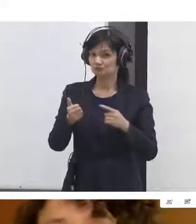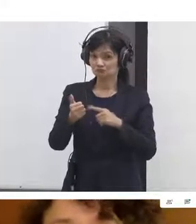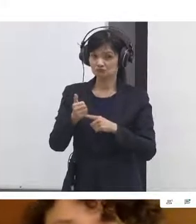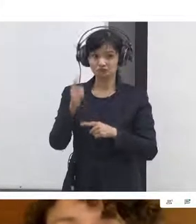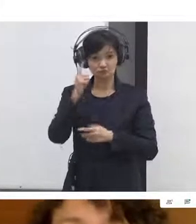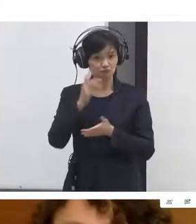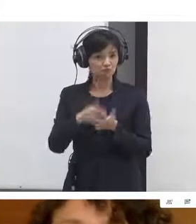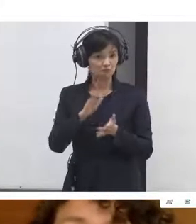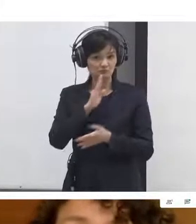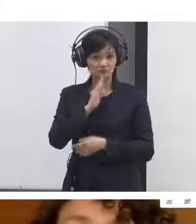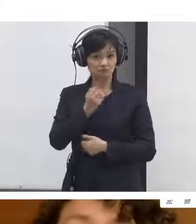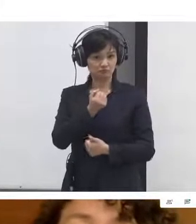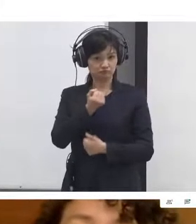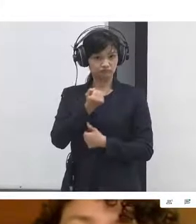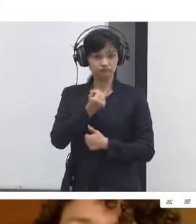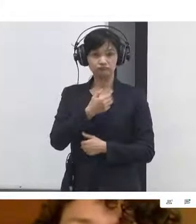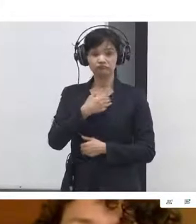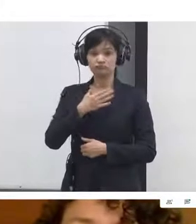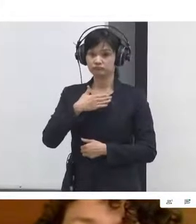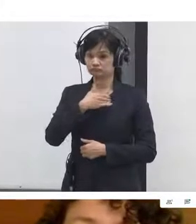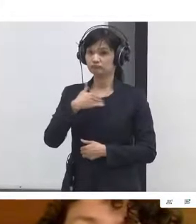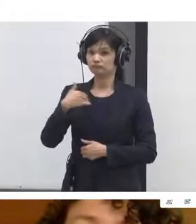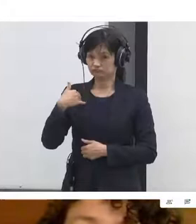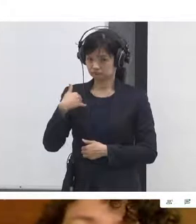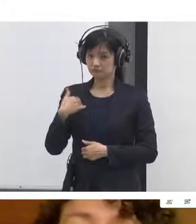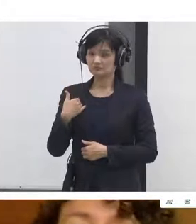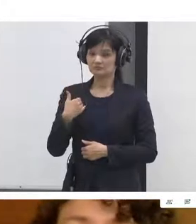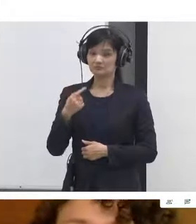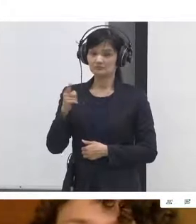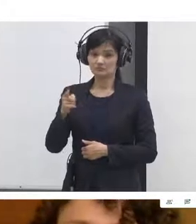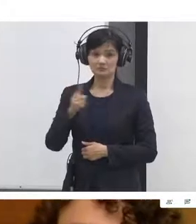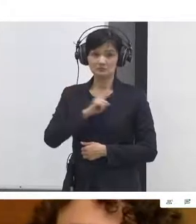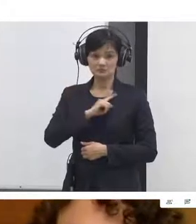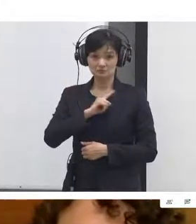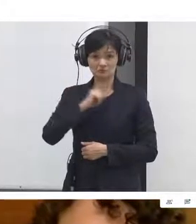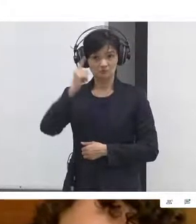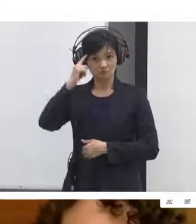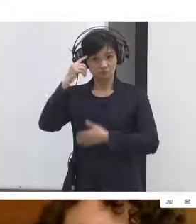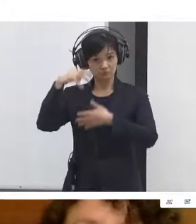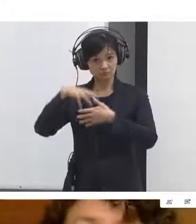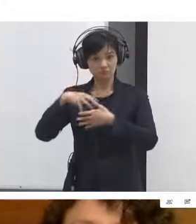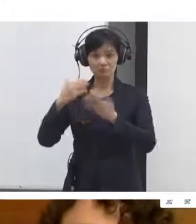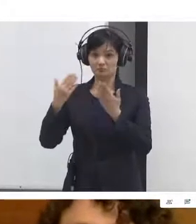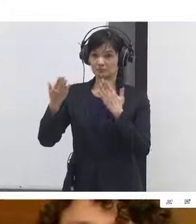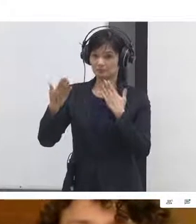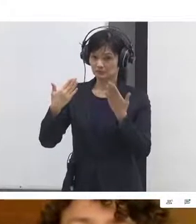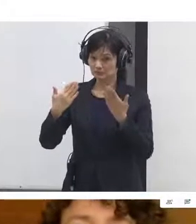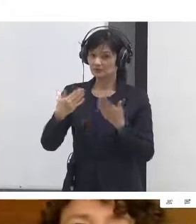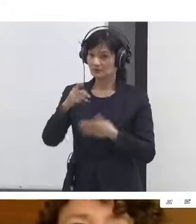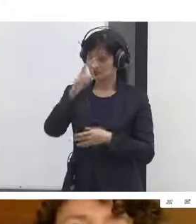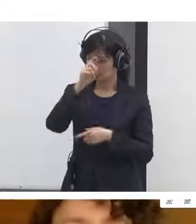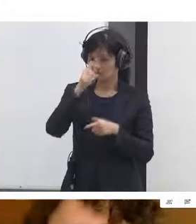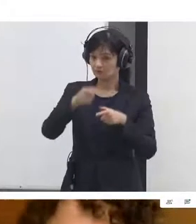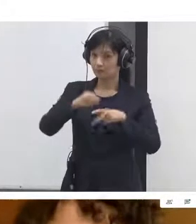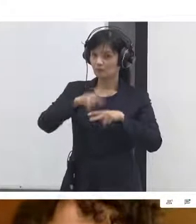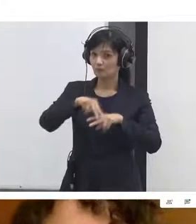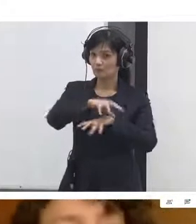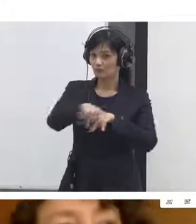be and they're iterating on their own self-creation infrastructure so that they can